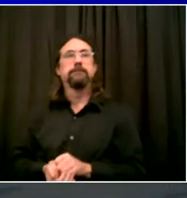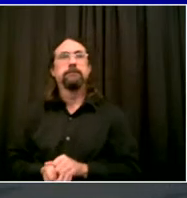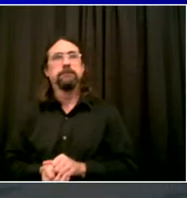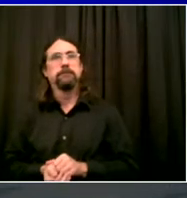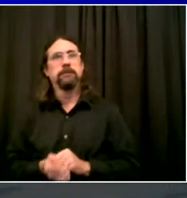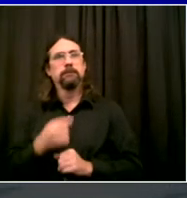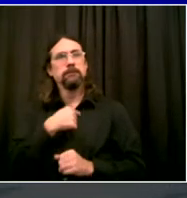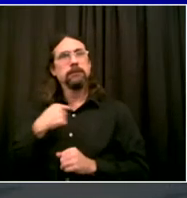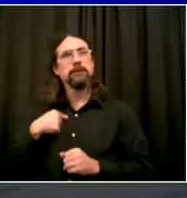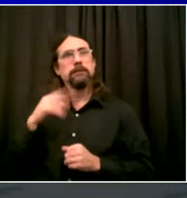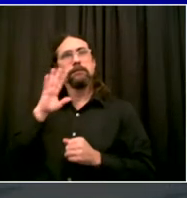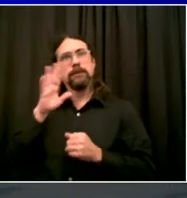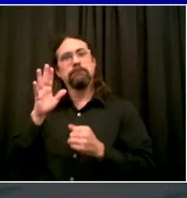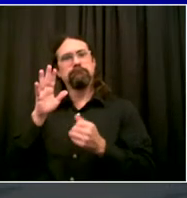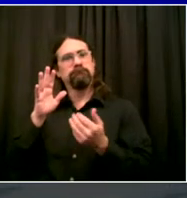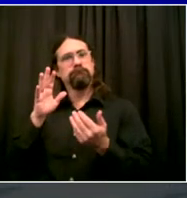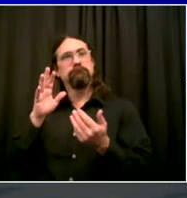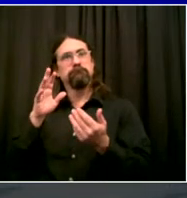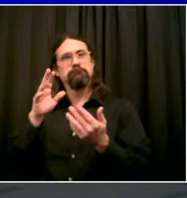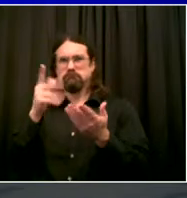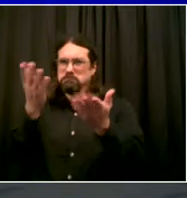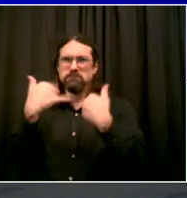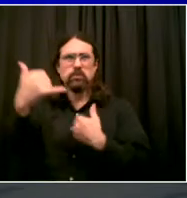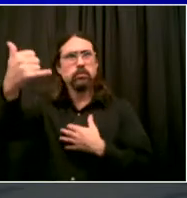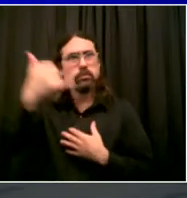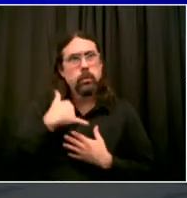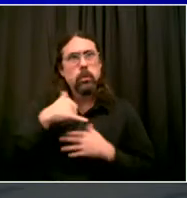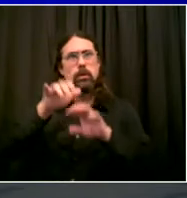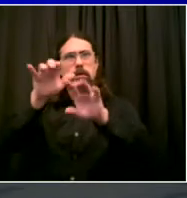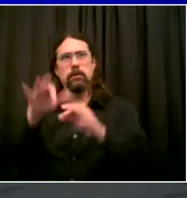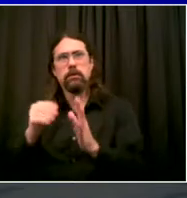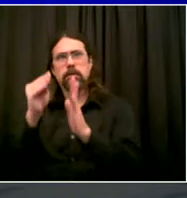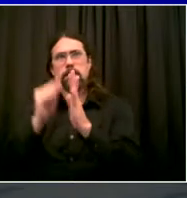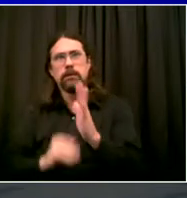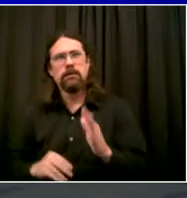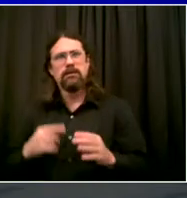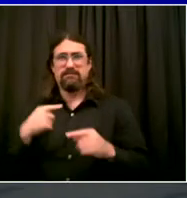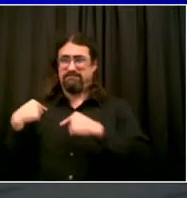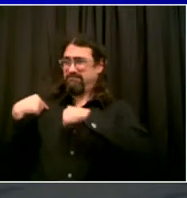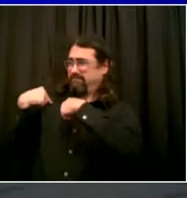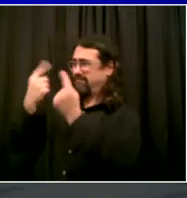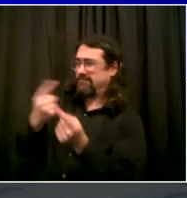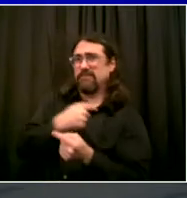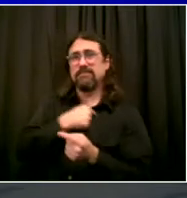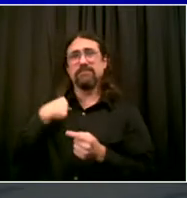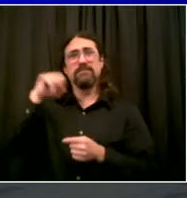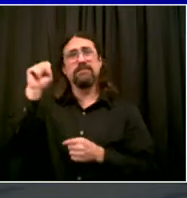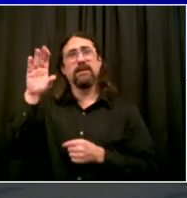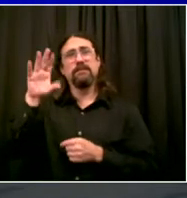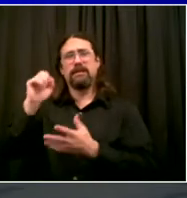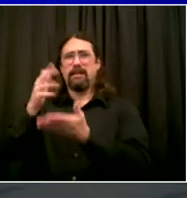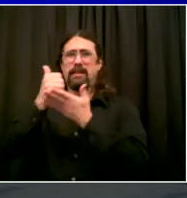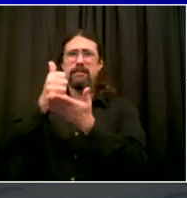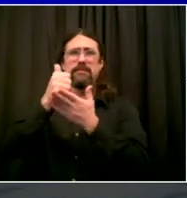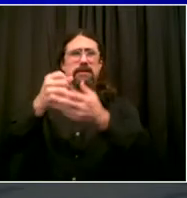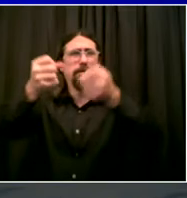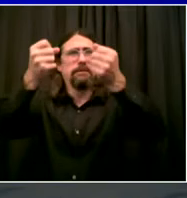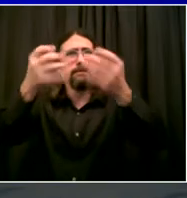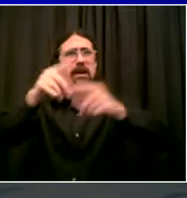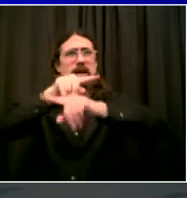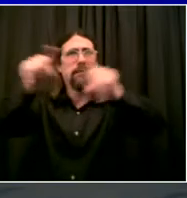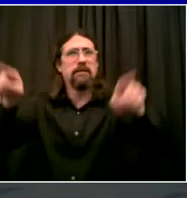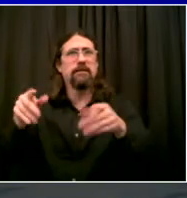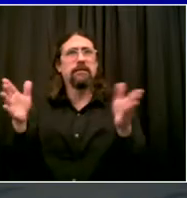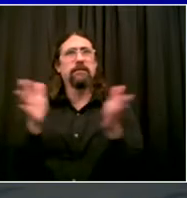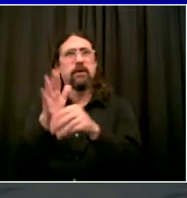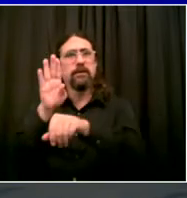42,000 small businesses to answer questions that they need and the like. So listen, if you need resources from us, if you